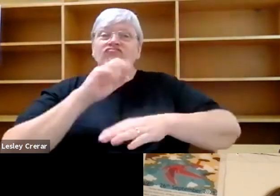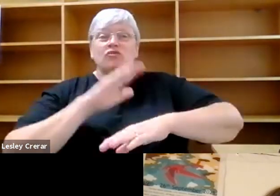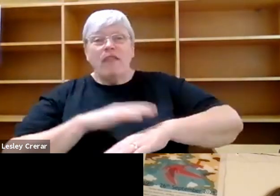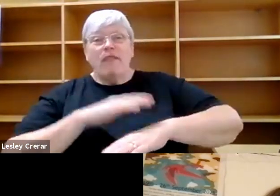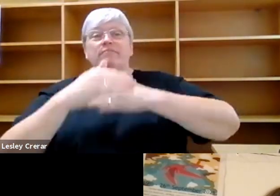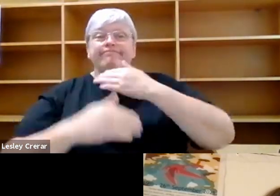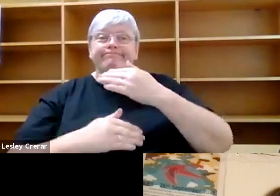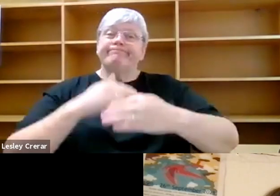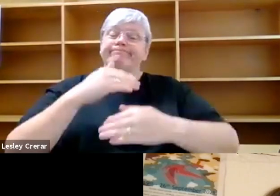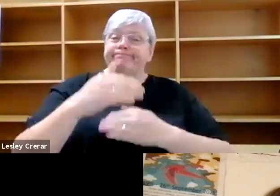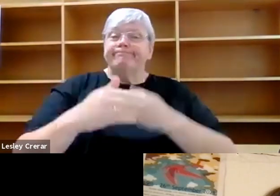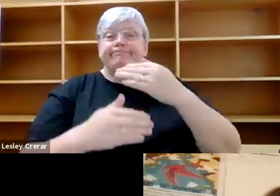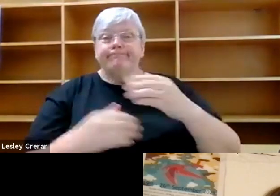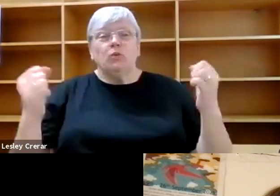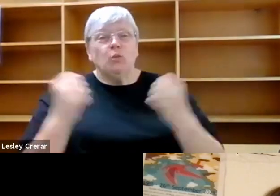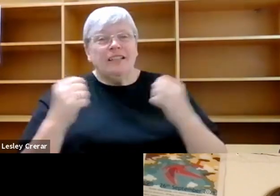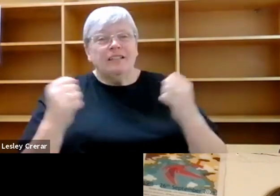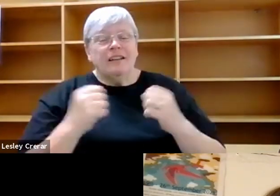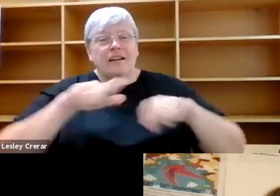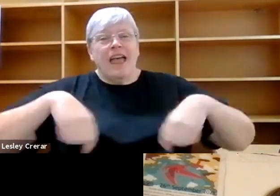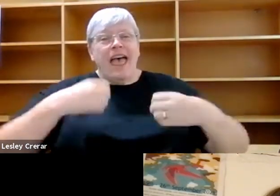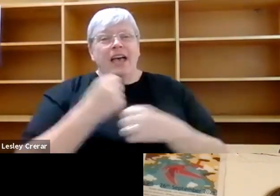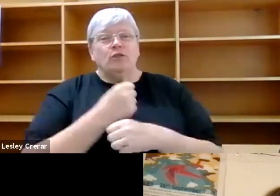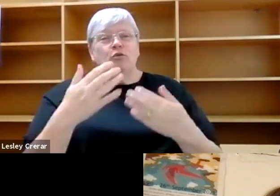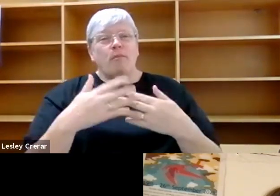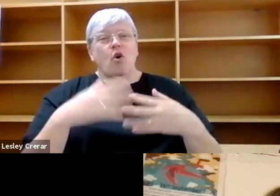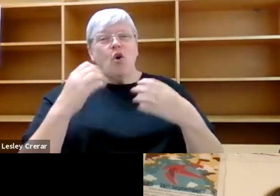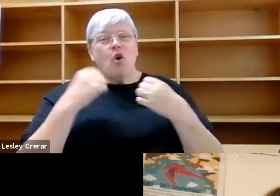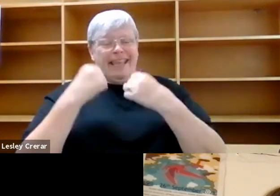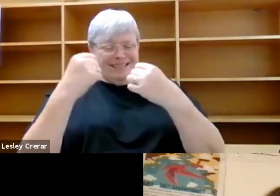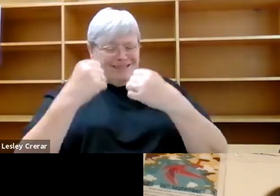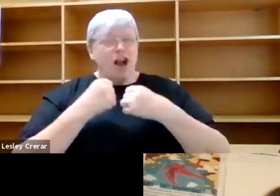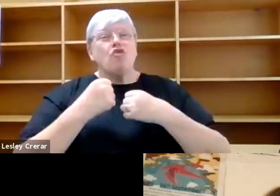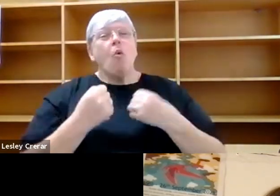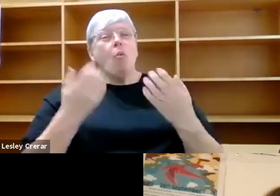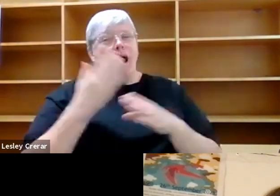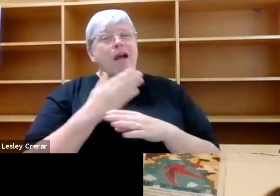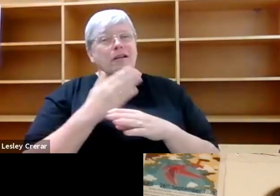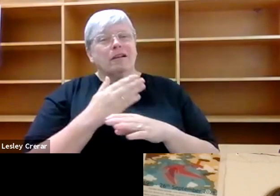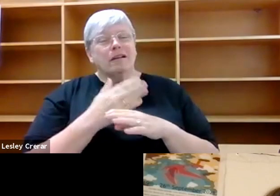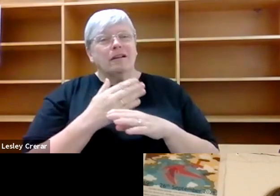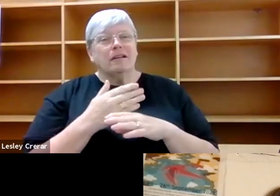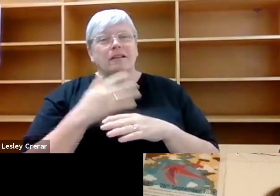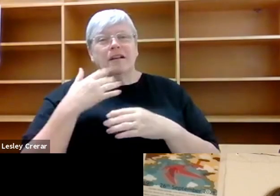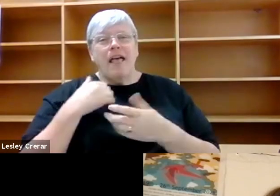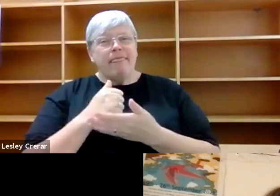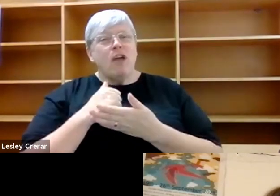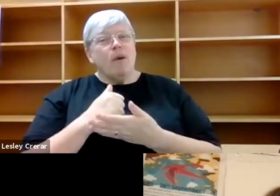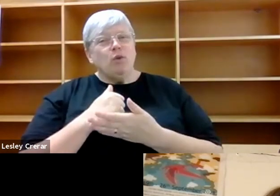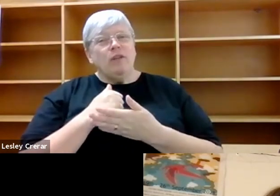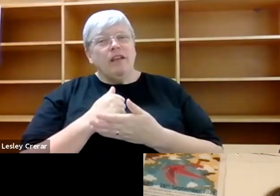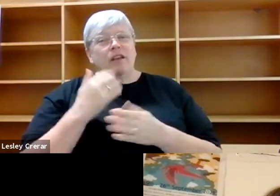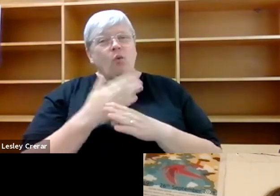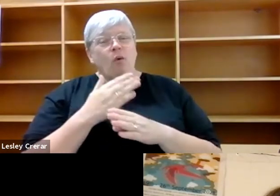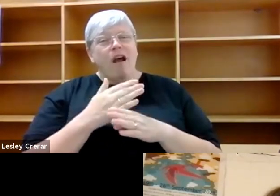I tend to do more internal work, I suppose, so therapeutic work, things